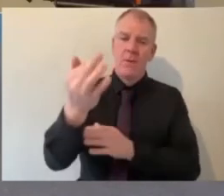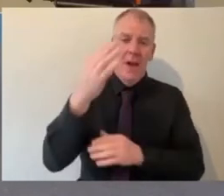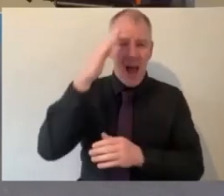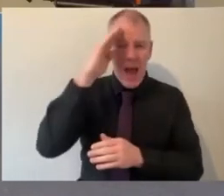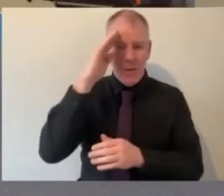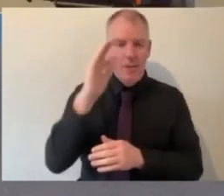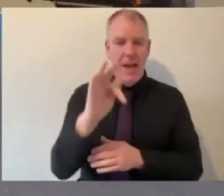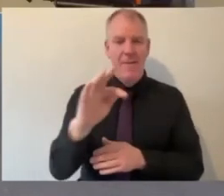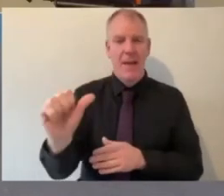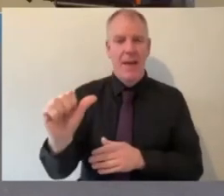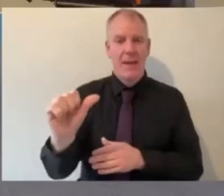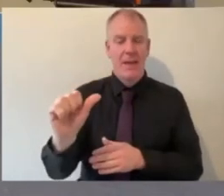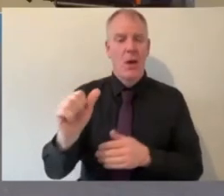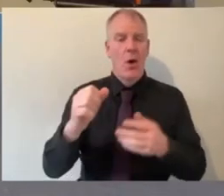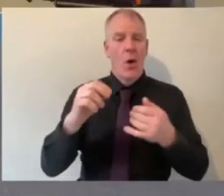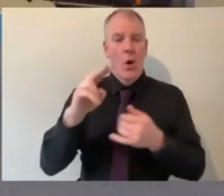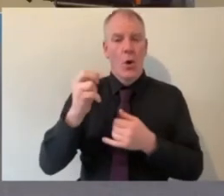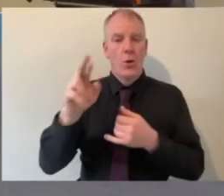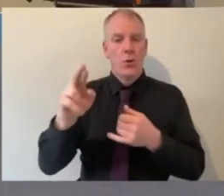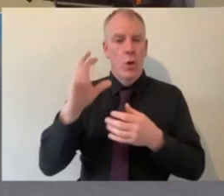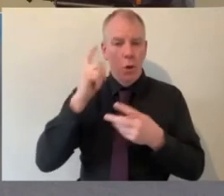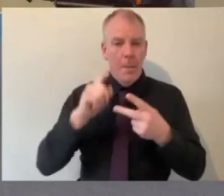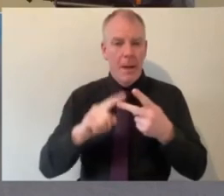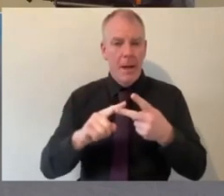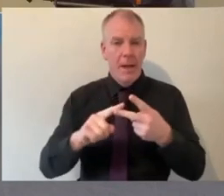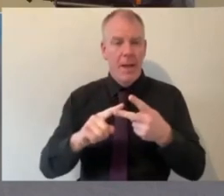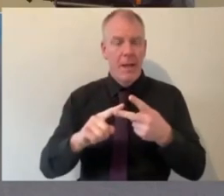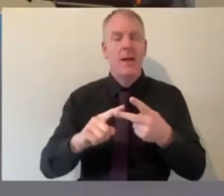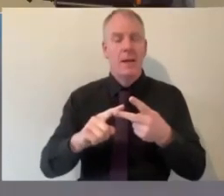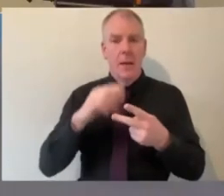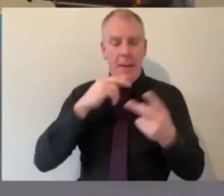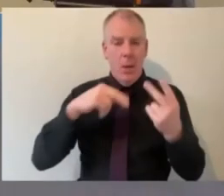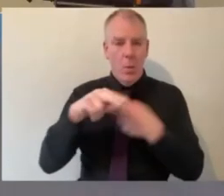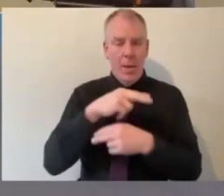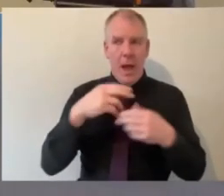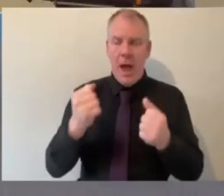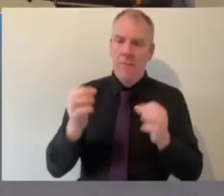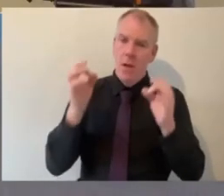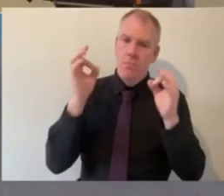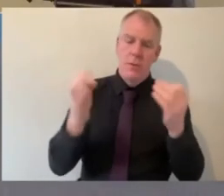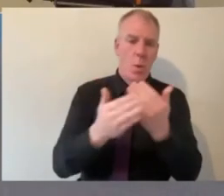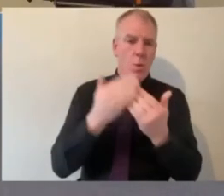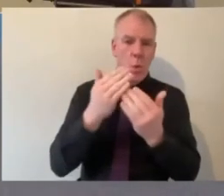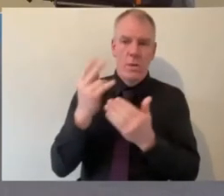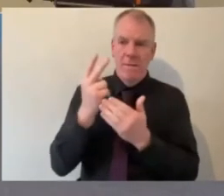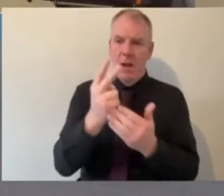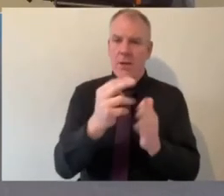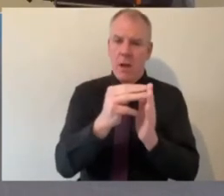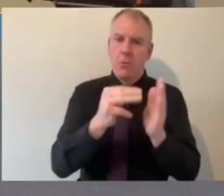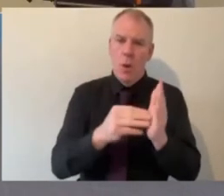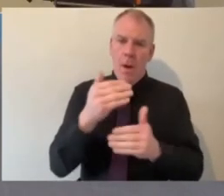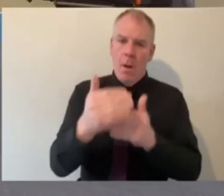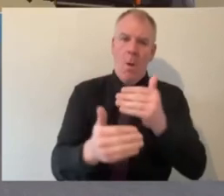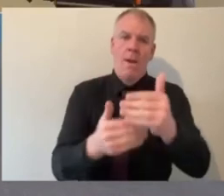and ourselves has allowed us over time again these things do take time and we have an excellent youth volunteering program ongoing um